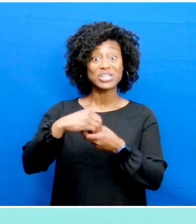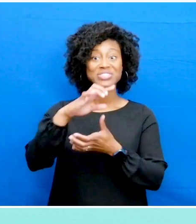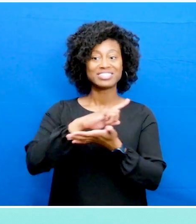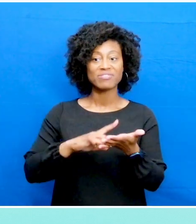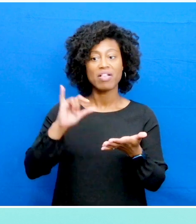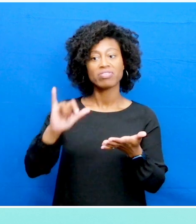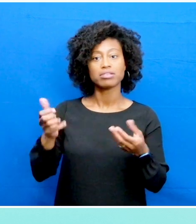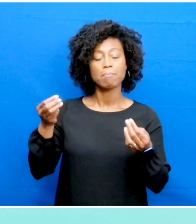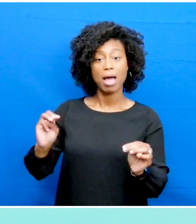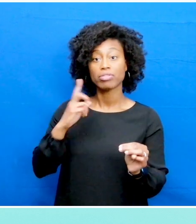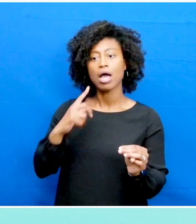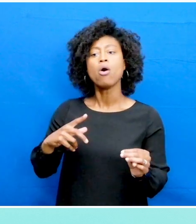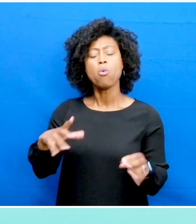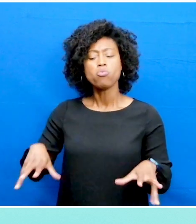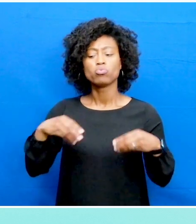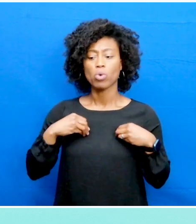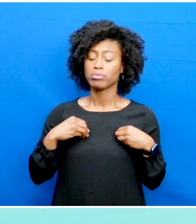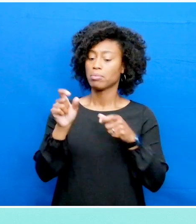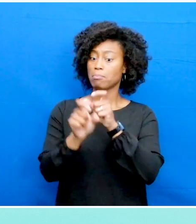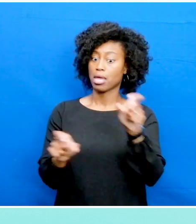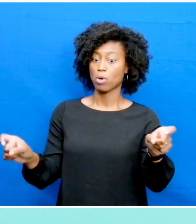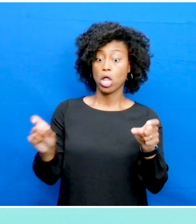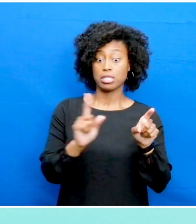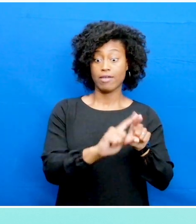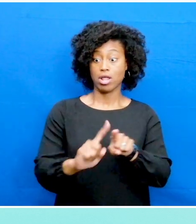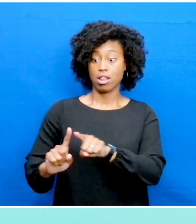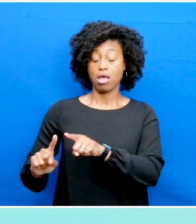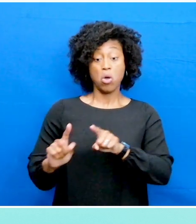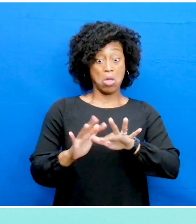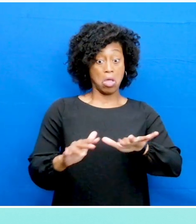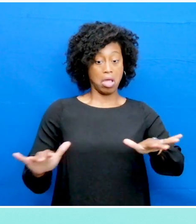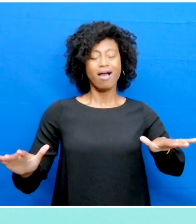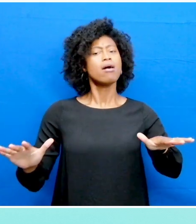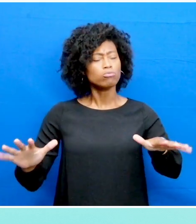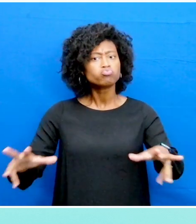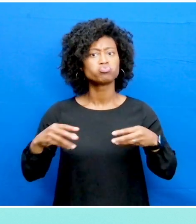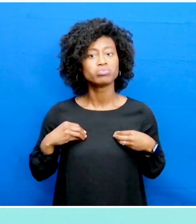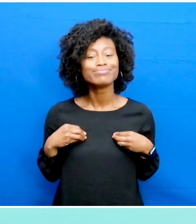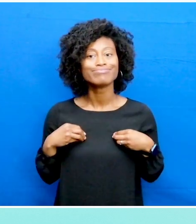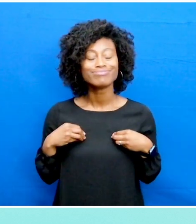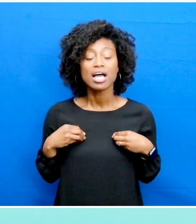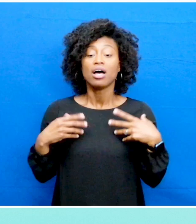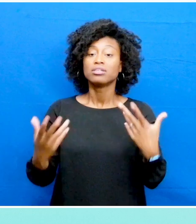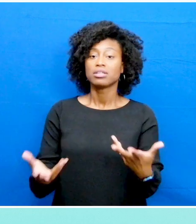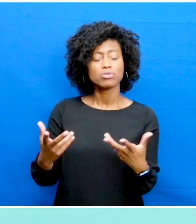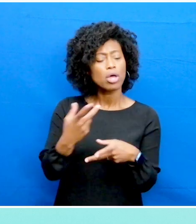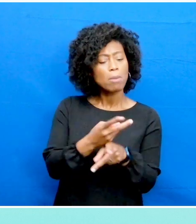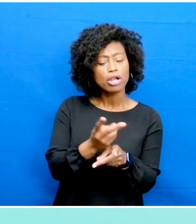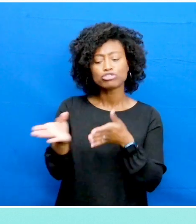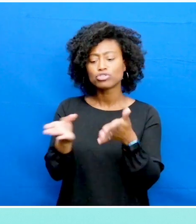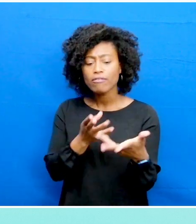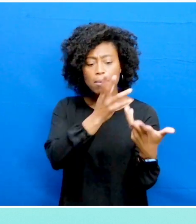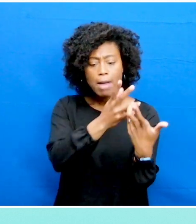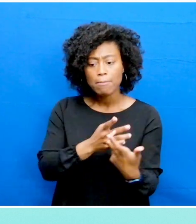Inclusive design is a methodology that embraces the full range of human diversity, aiming to create products and services that